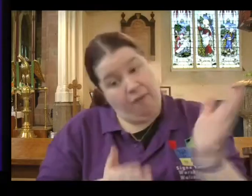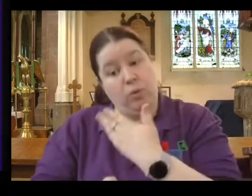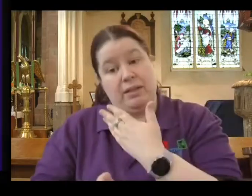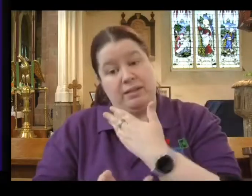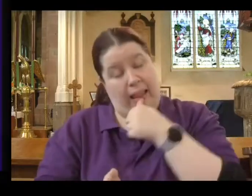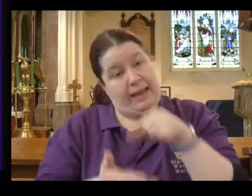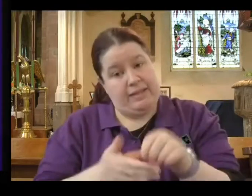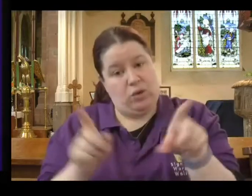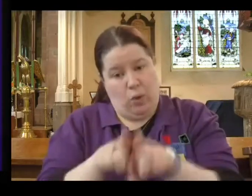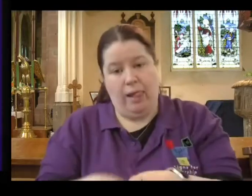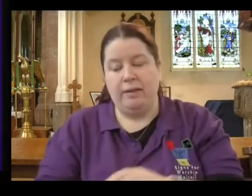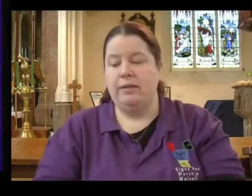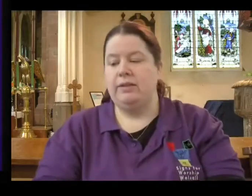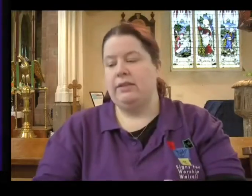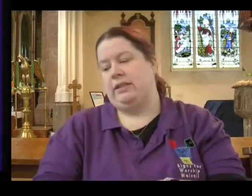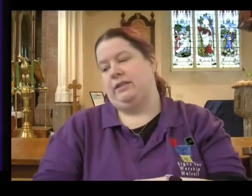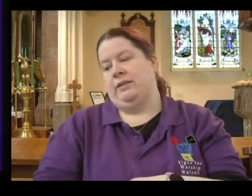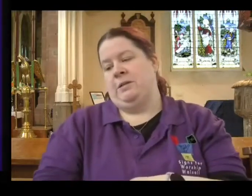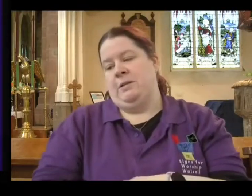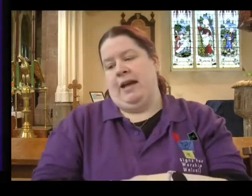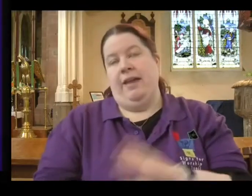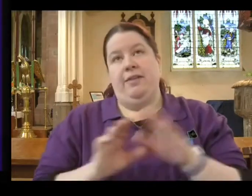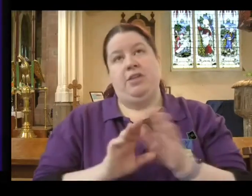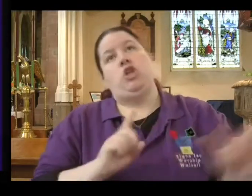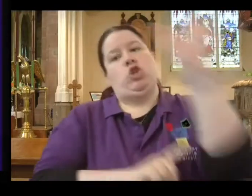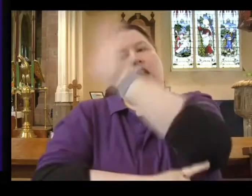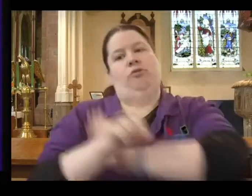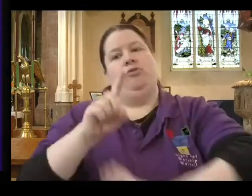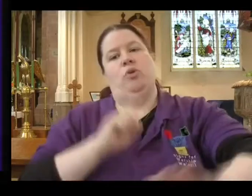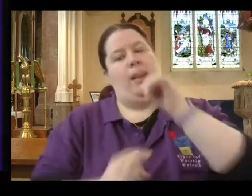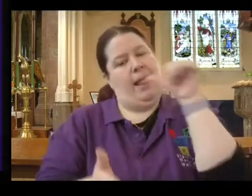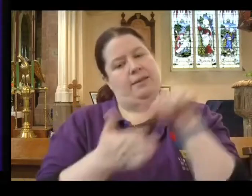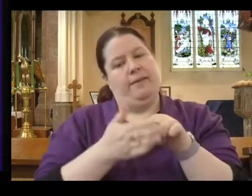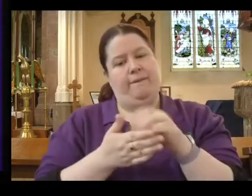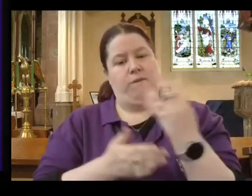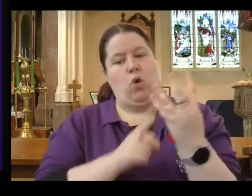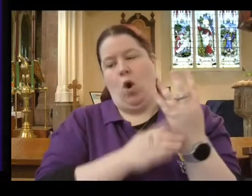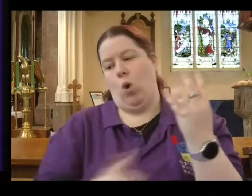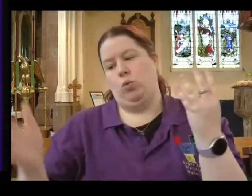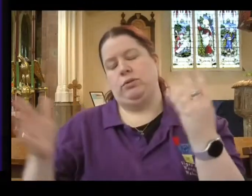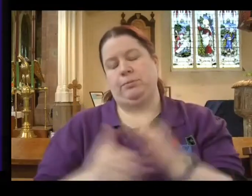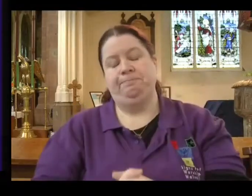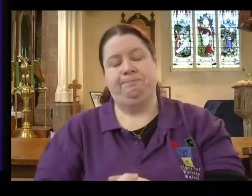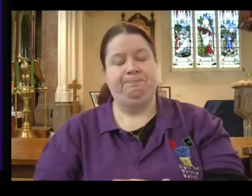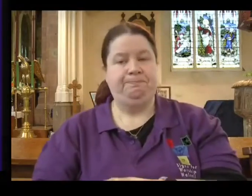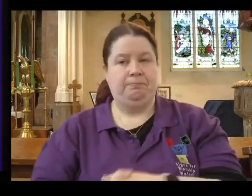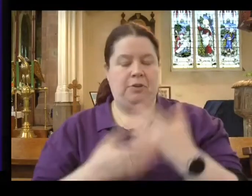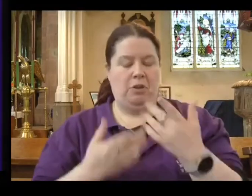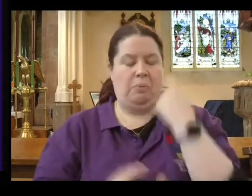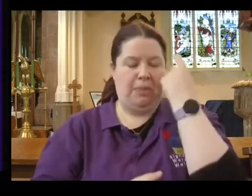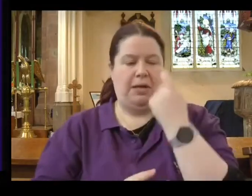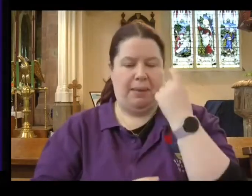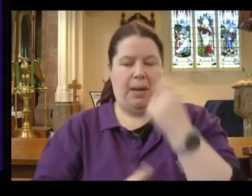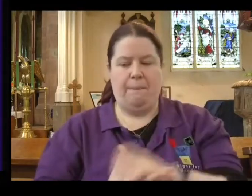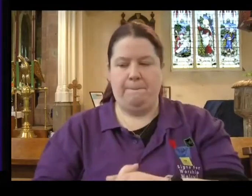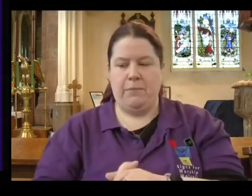else's letter as well. And then there's an overarching letter which is the rest of the chapters. Chapter 4 onwards. So let's start today by thinking